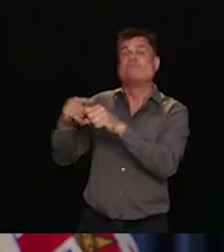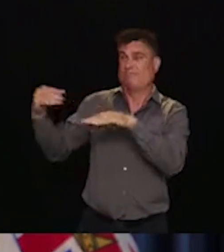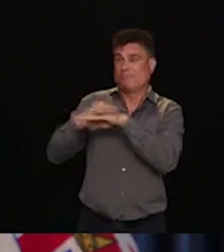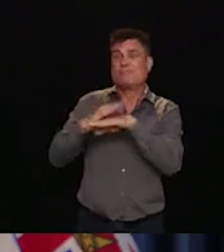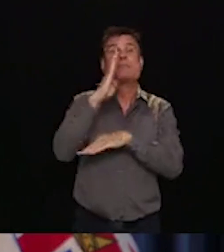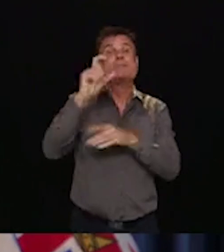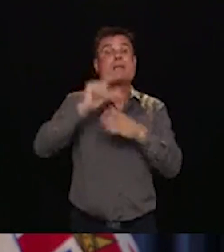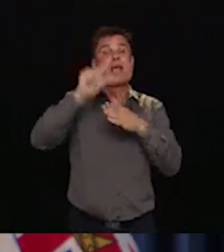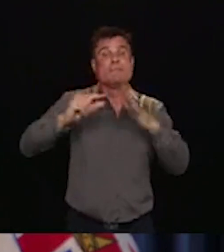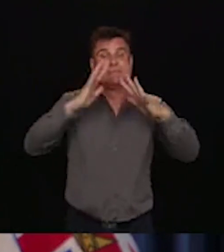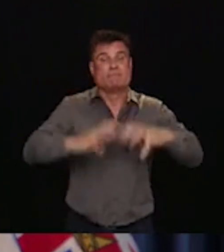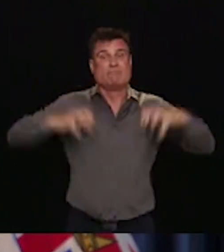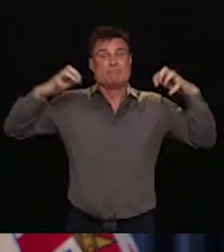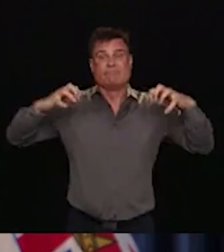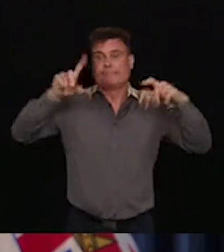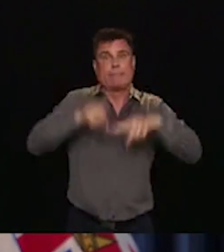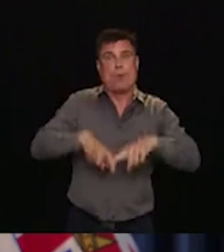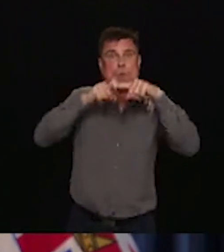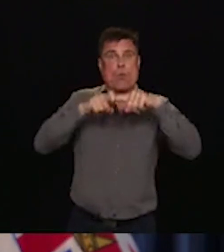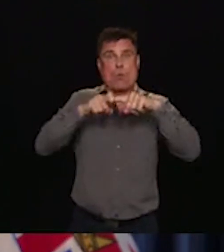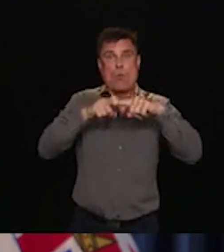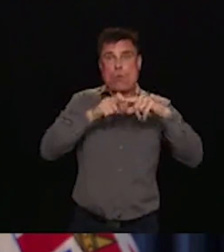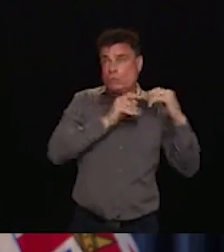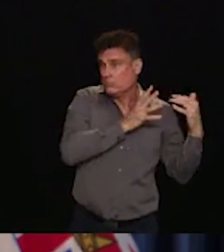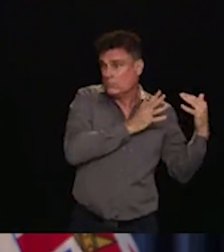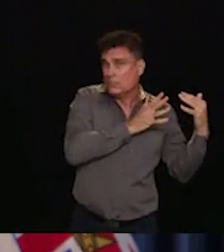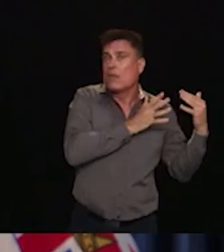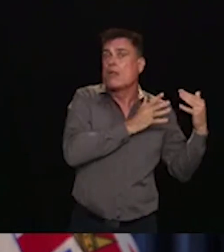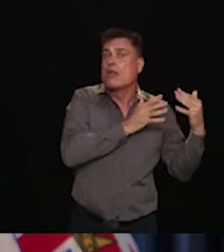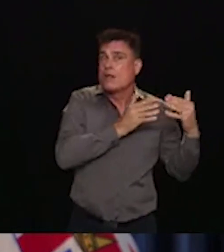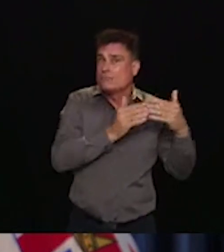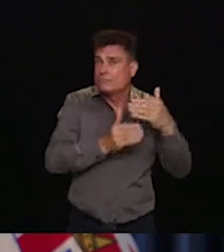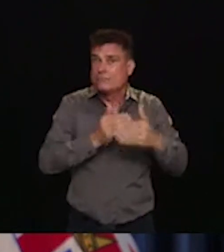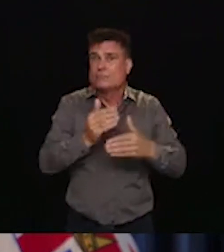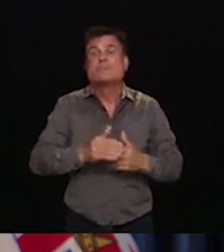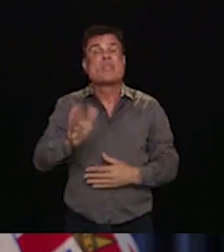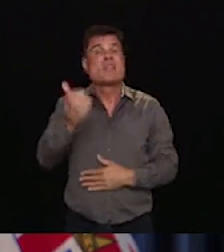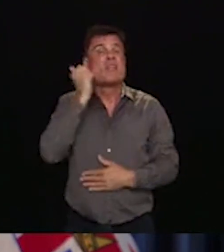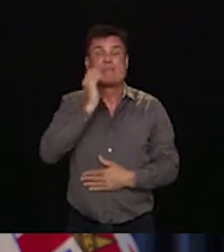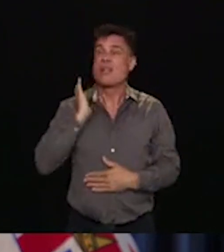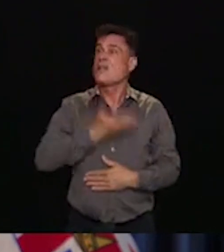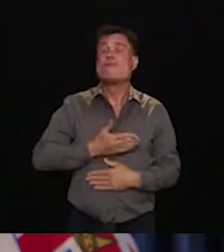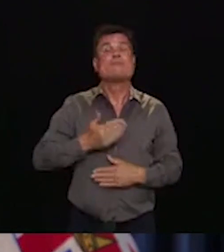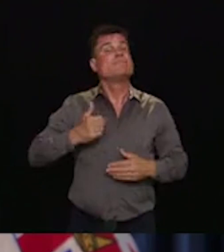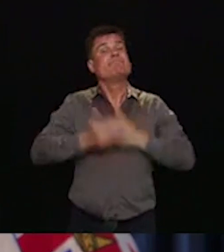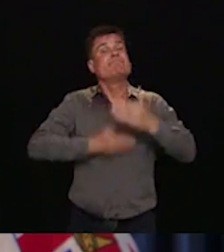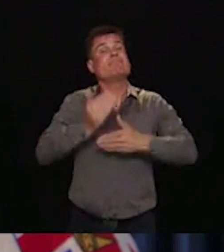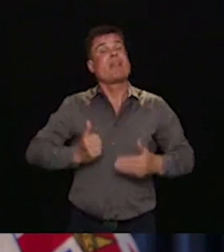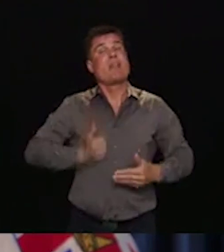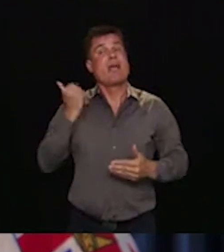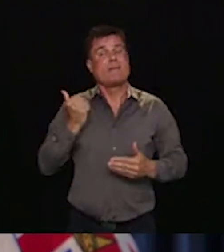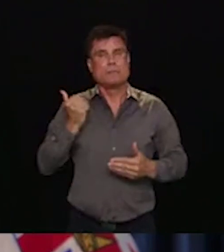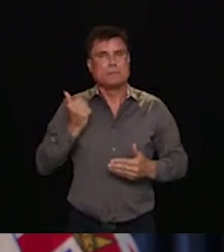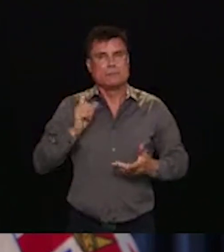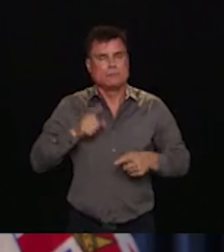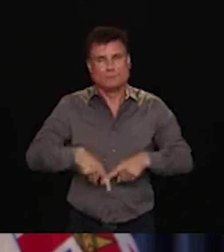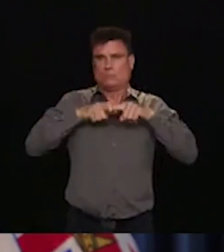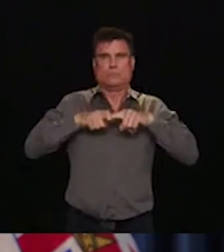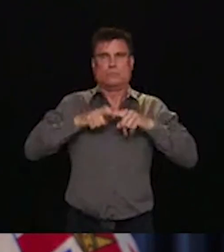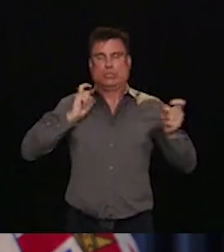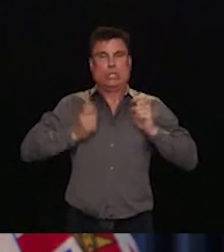aspects of our daily life on pause, it didn't take away some of the existing challenges that are being faced in our province,